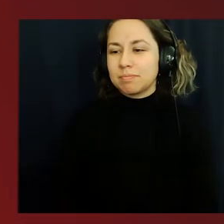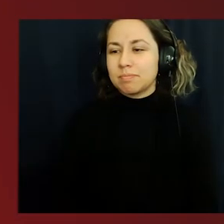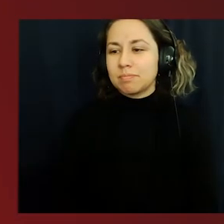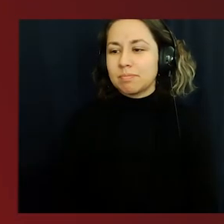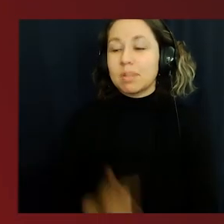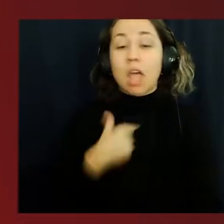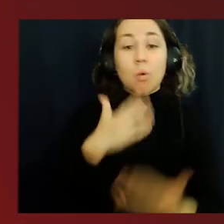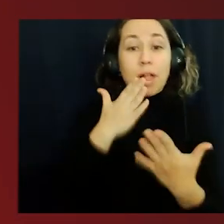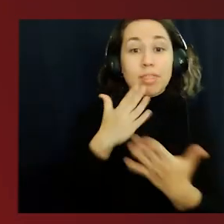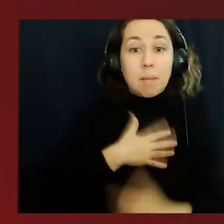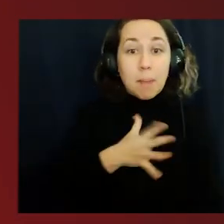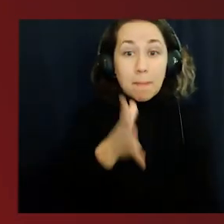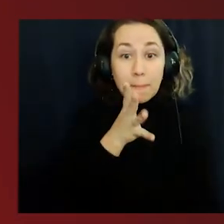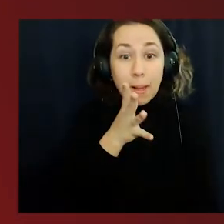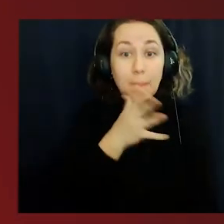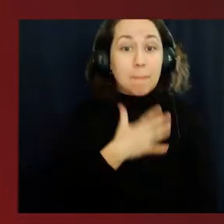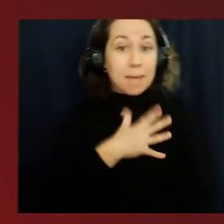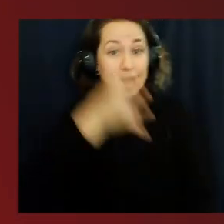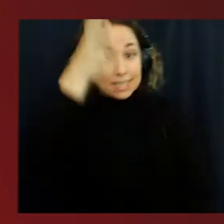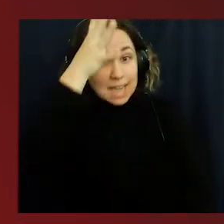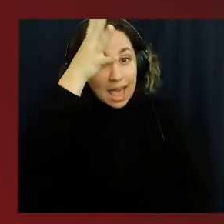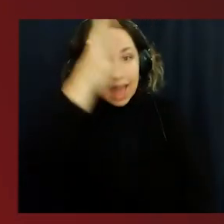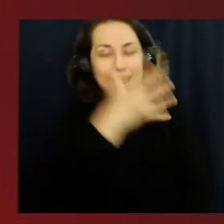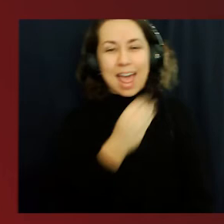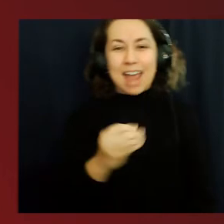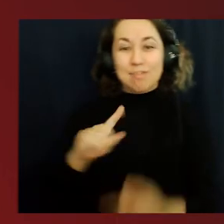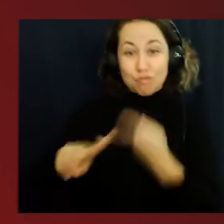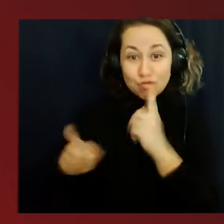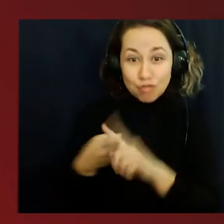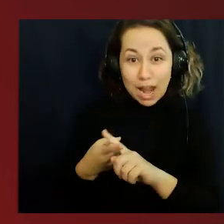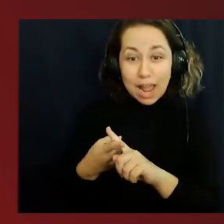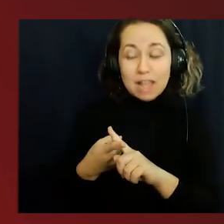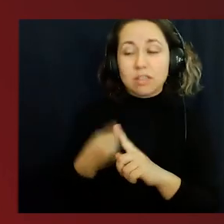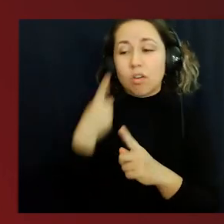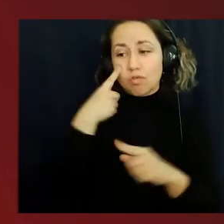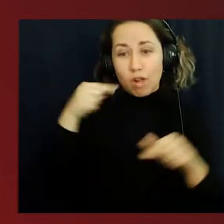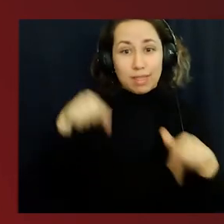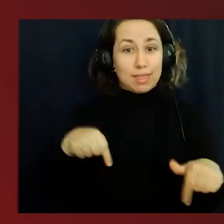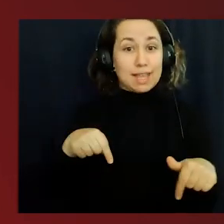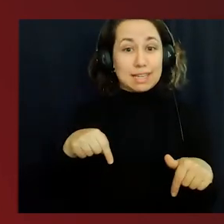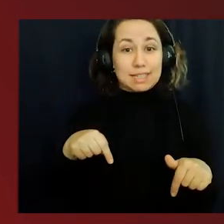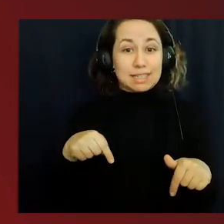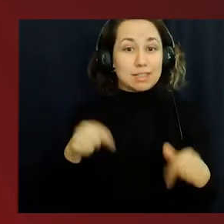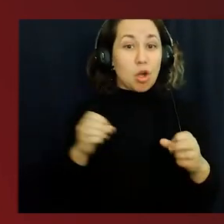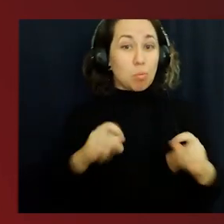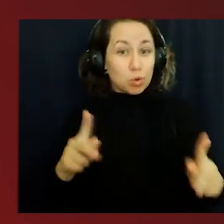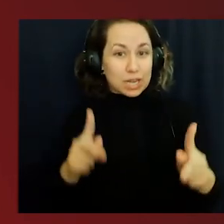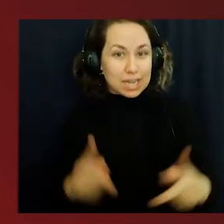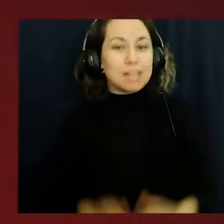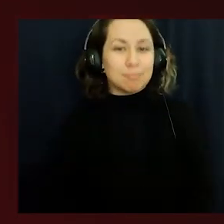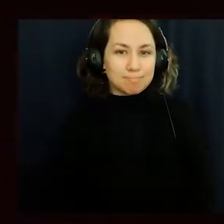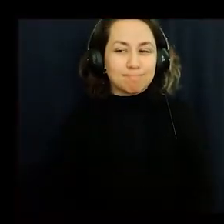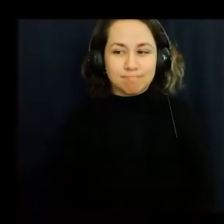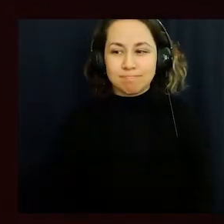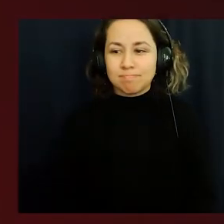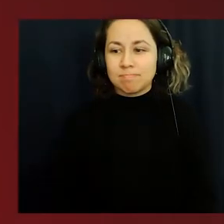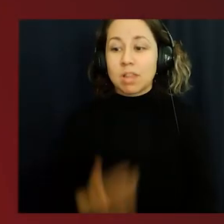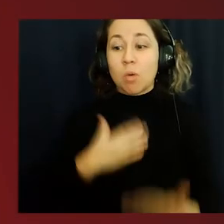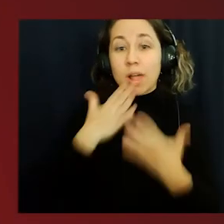I want to thank my mom and my dad and my friends for this opportunity.